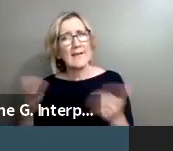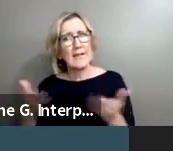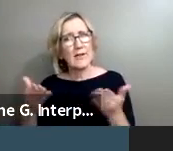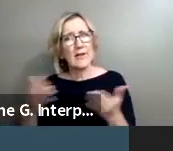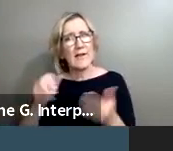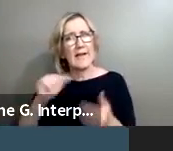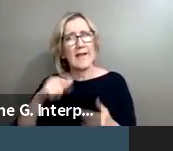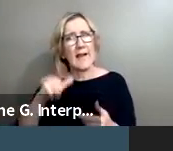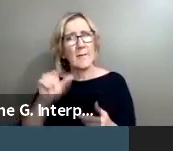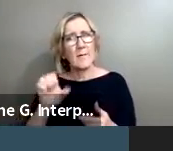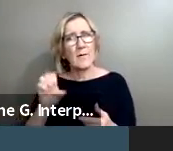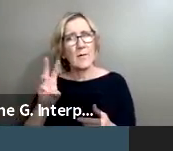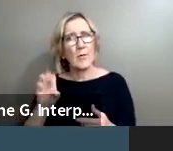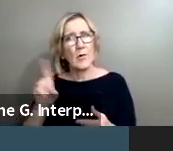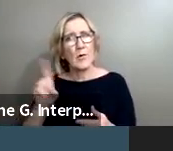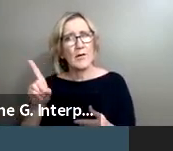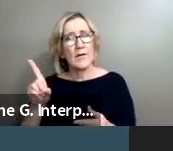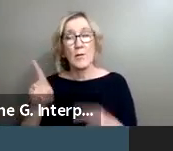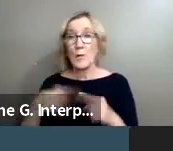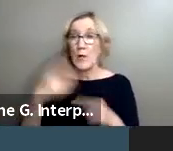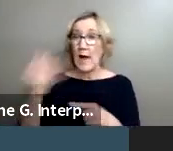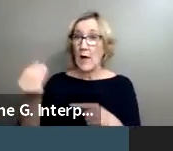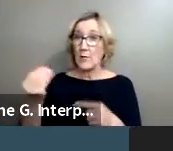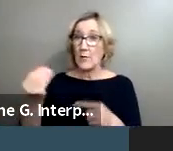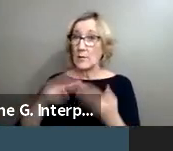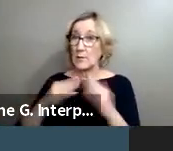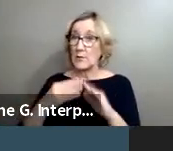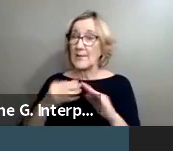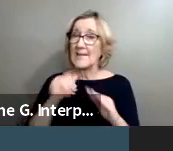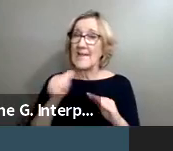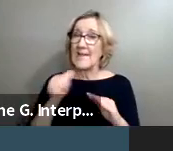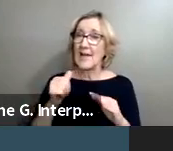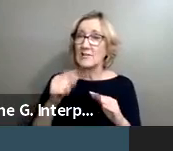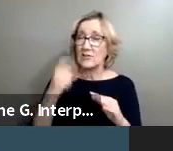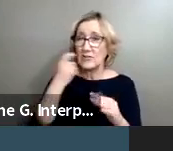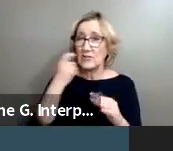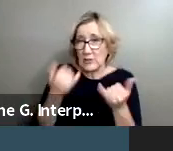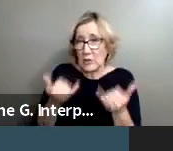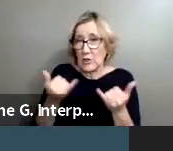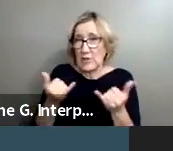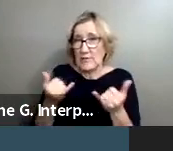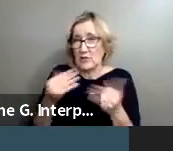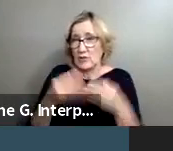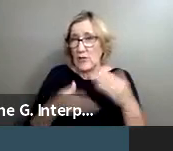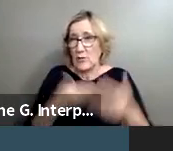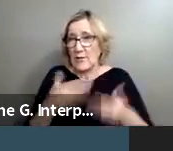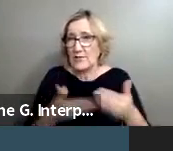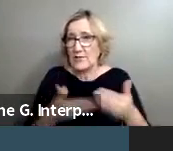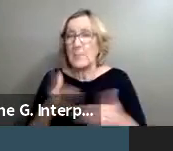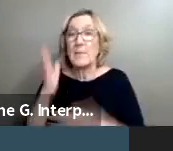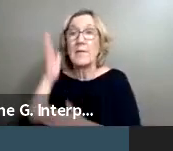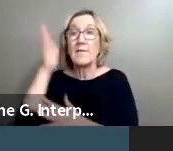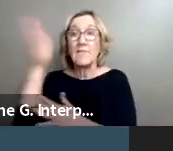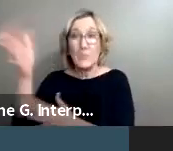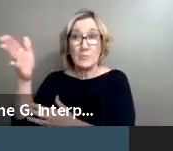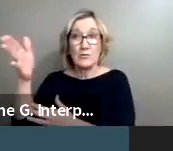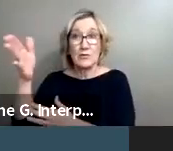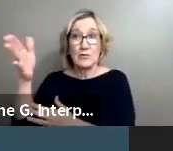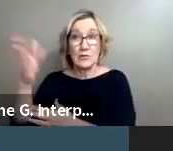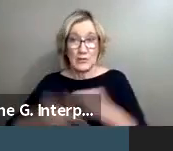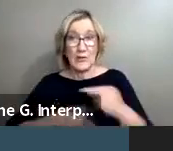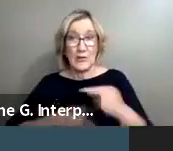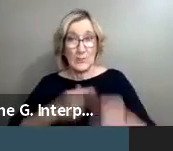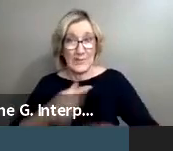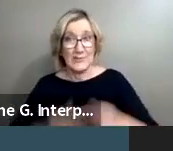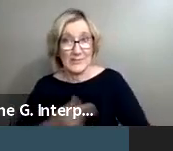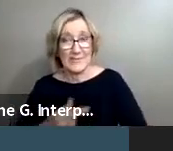focusing on not just the current generation, but the future generation that's going to come up and make the community an even better place.